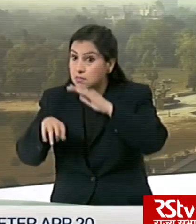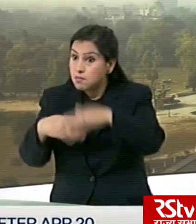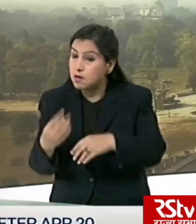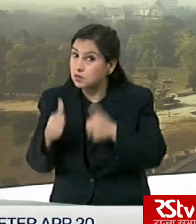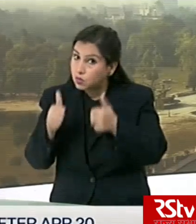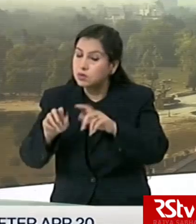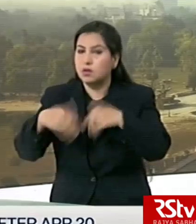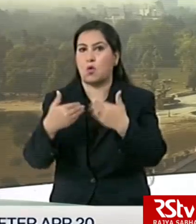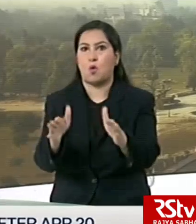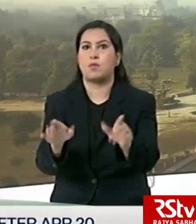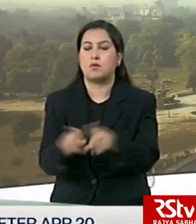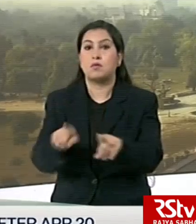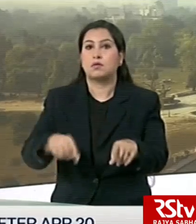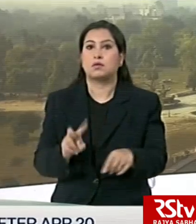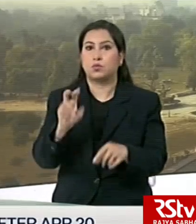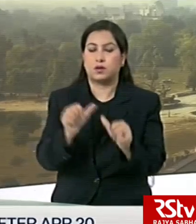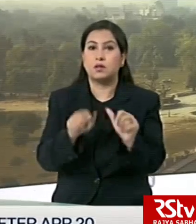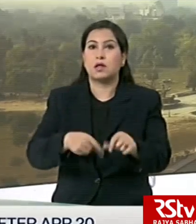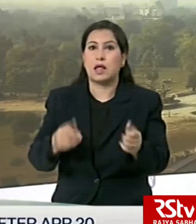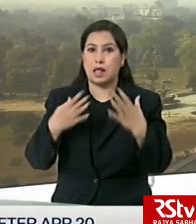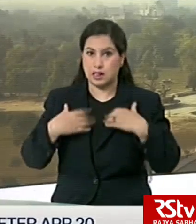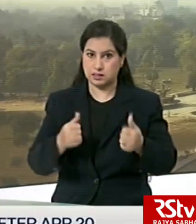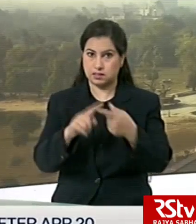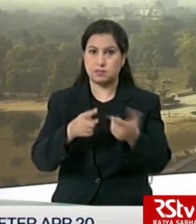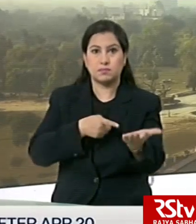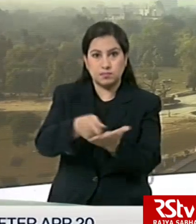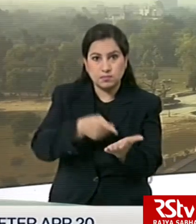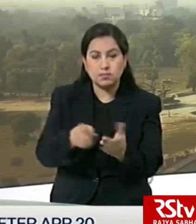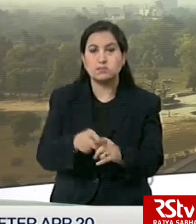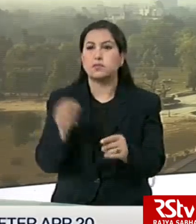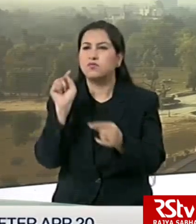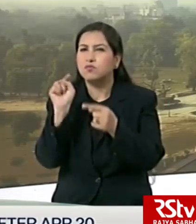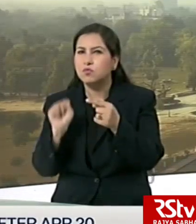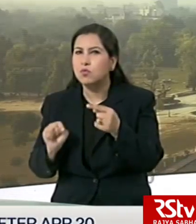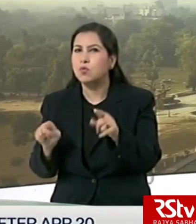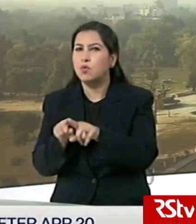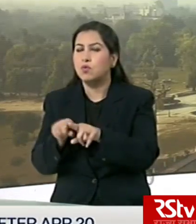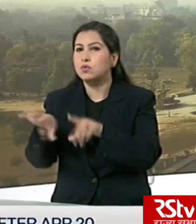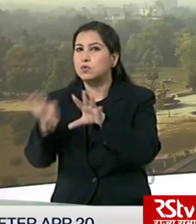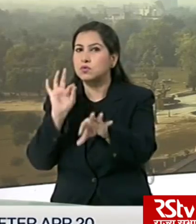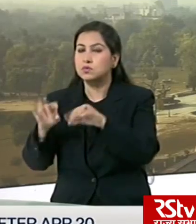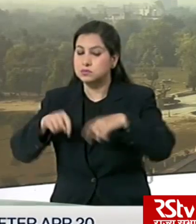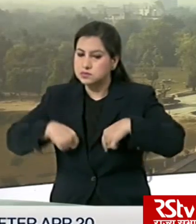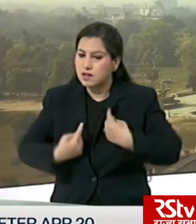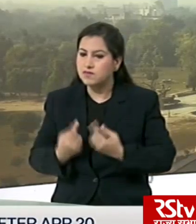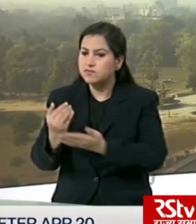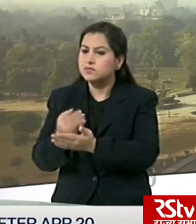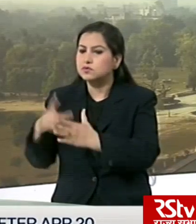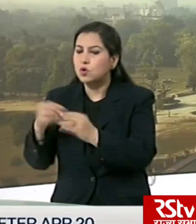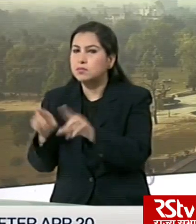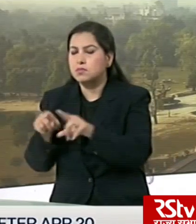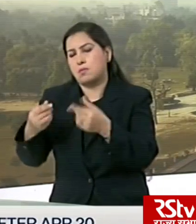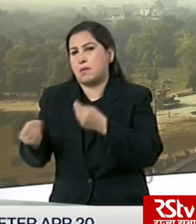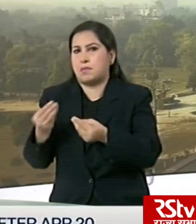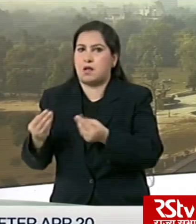Health, agriculture, industrial units in rural areas and select utility services in the self-employed sectors may be